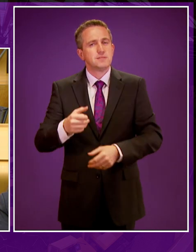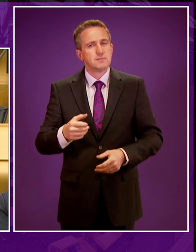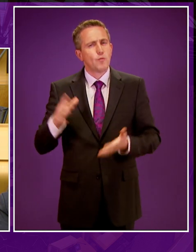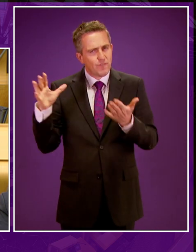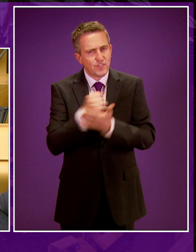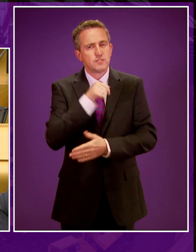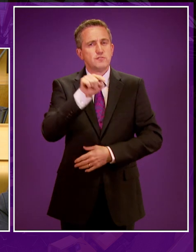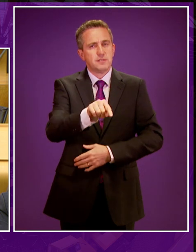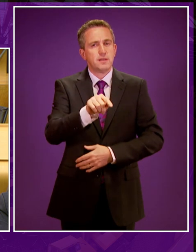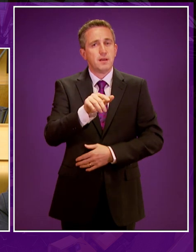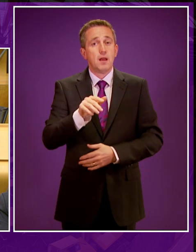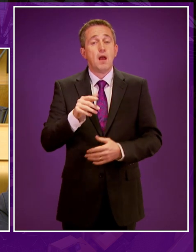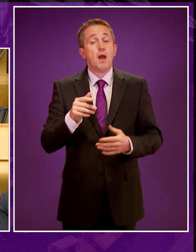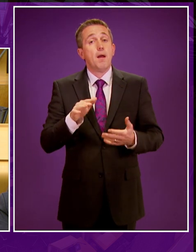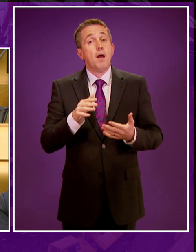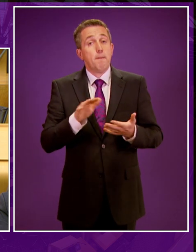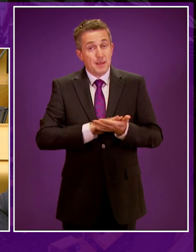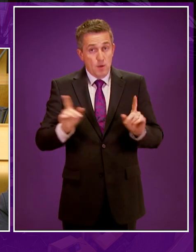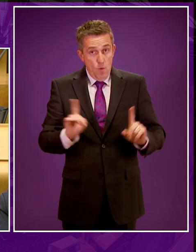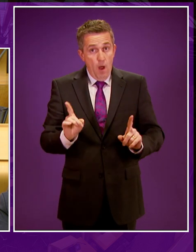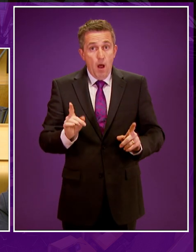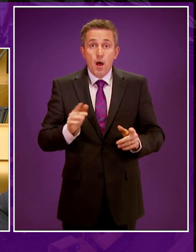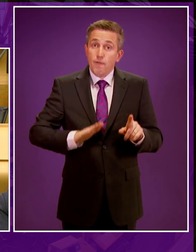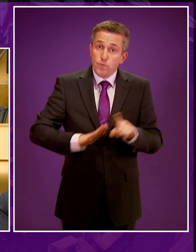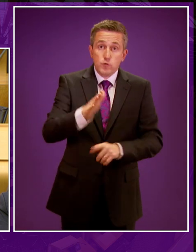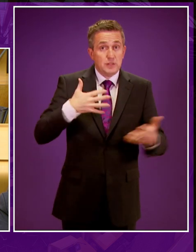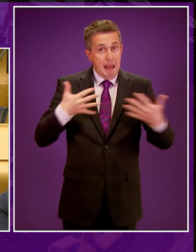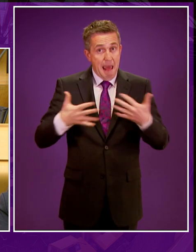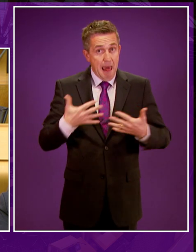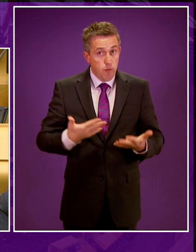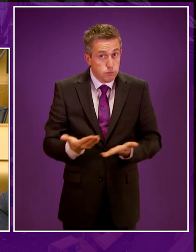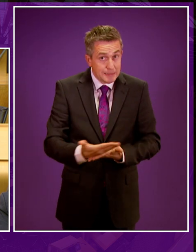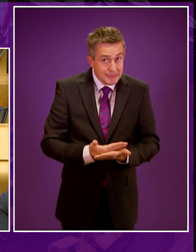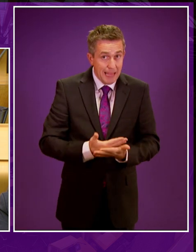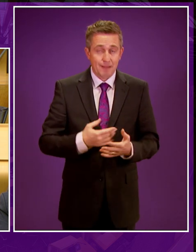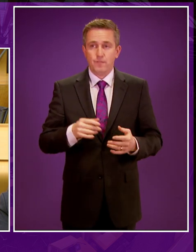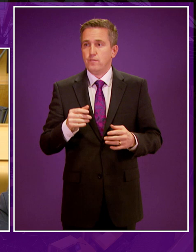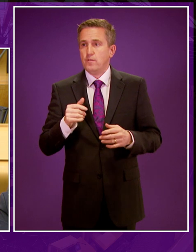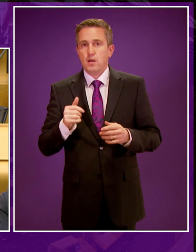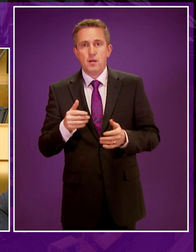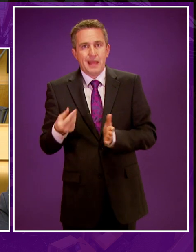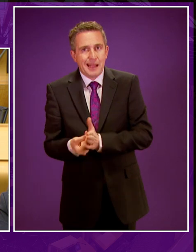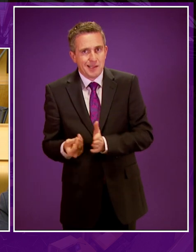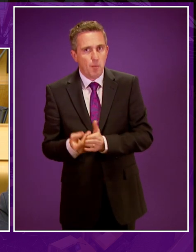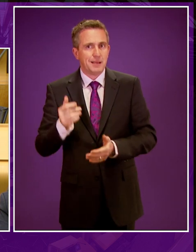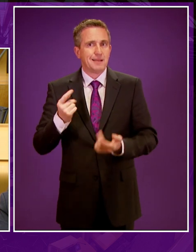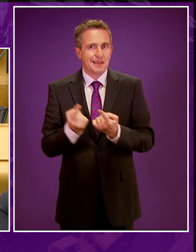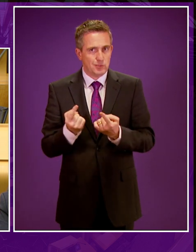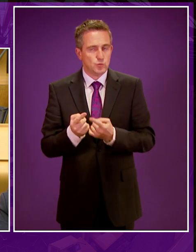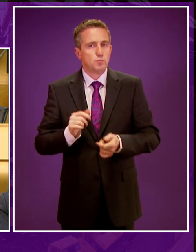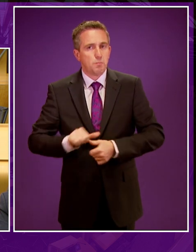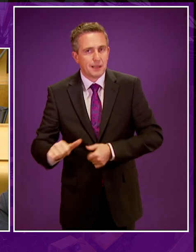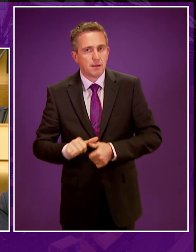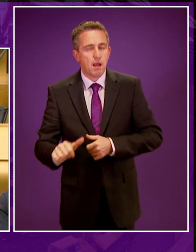for the long-term public health, environmental sustainability and economic interests of Scotland. It is a victory